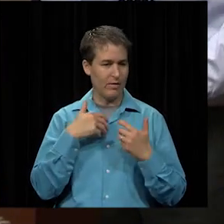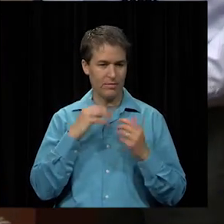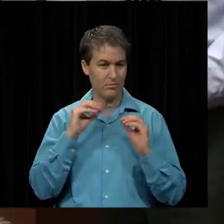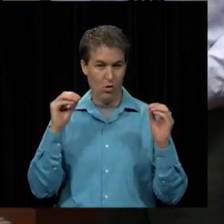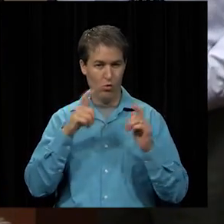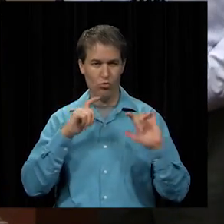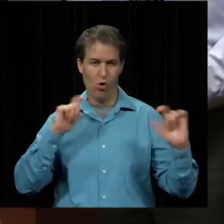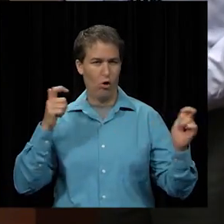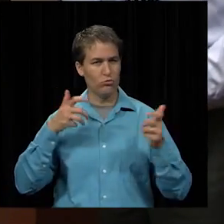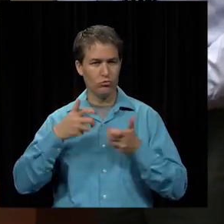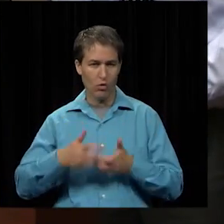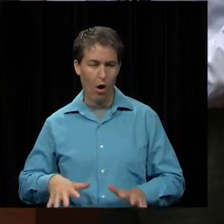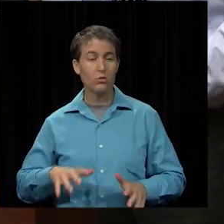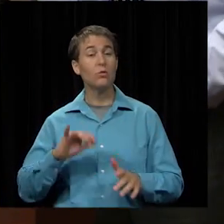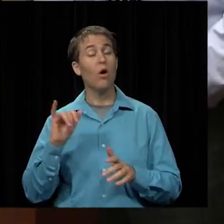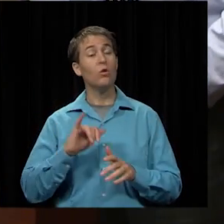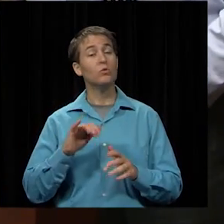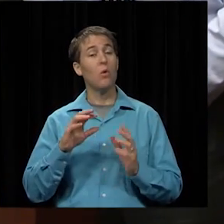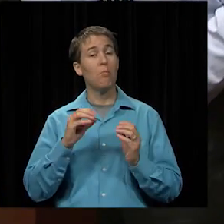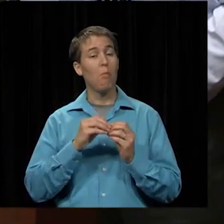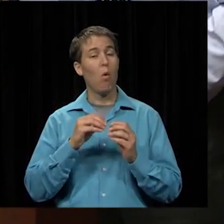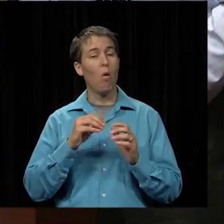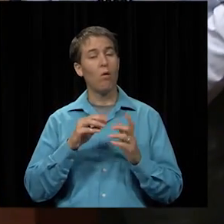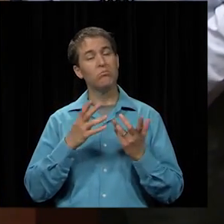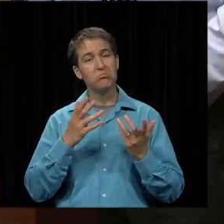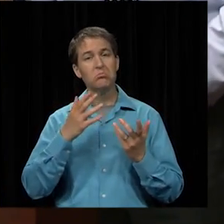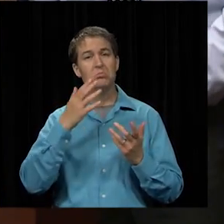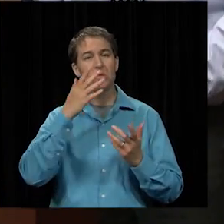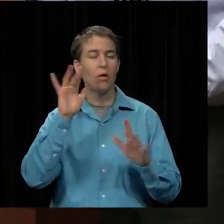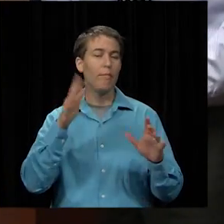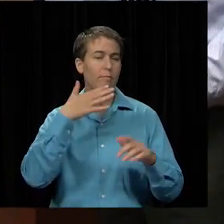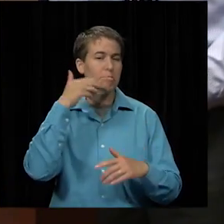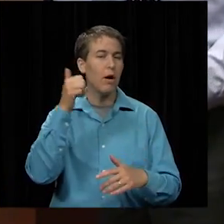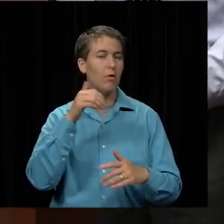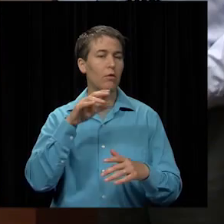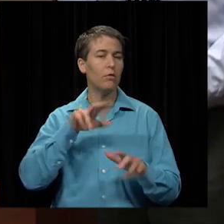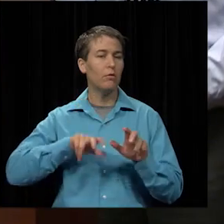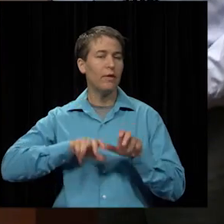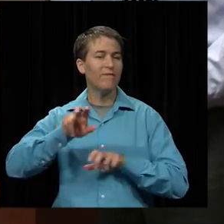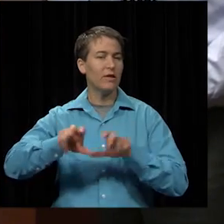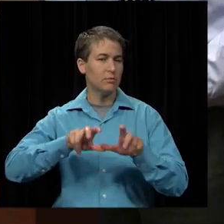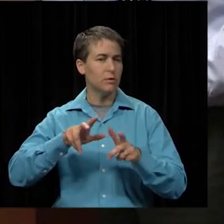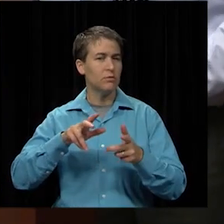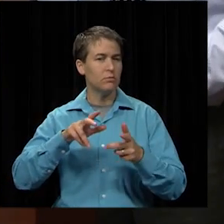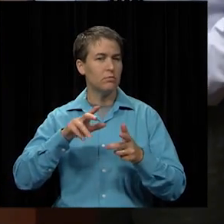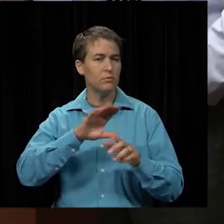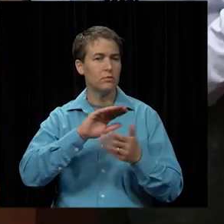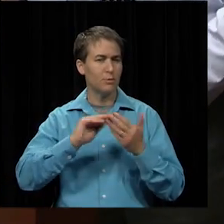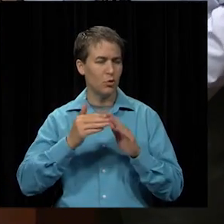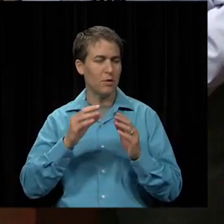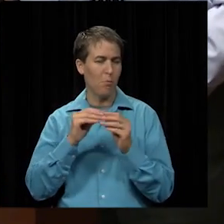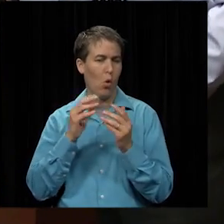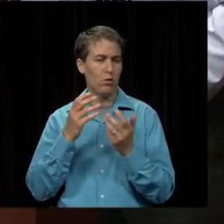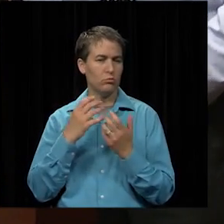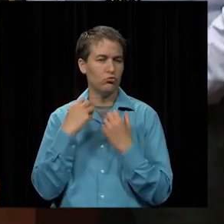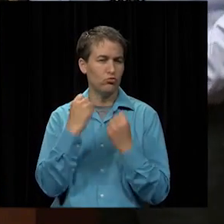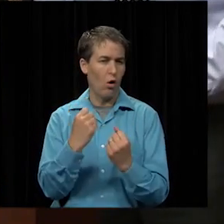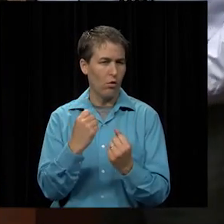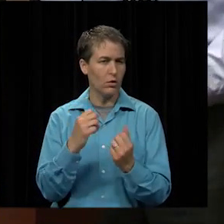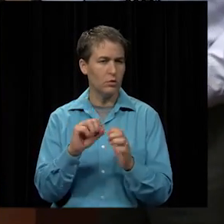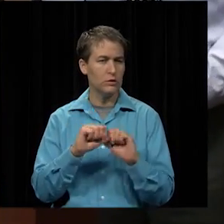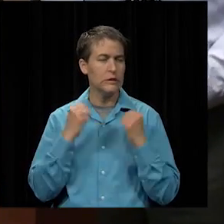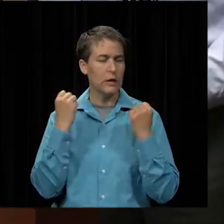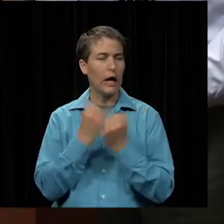as well as a more favorable investment community. It's a more robust society. So as a result,